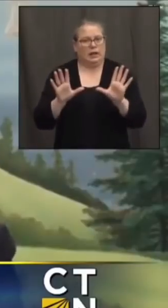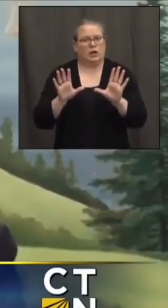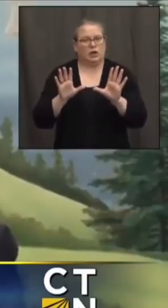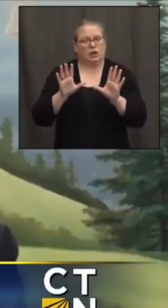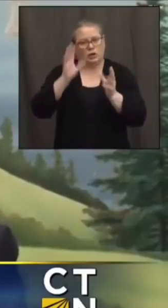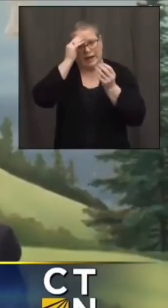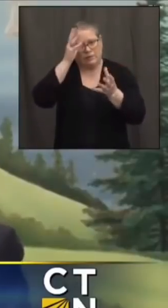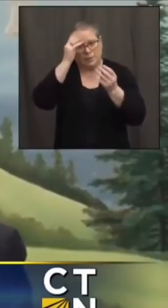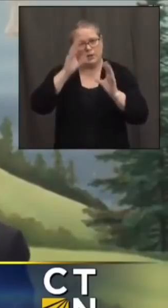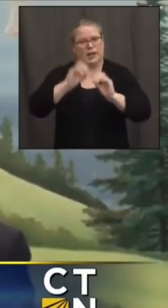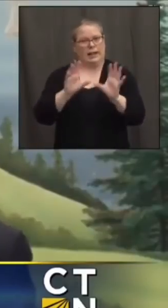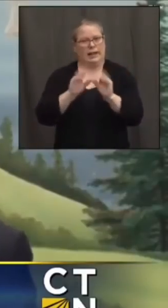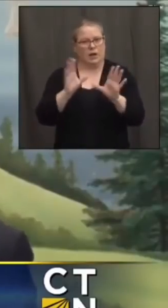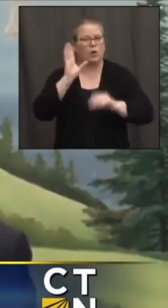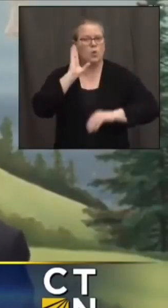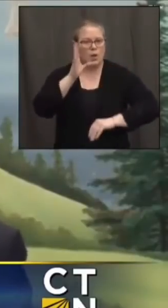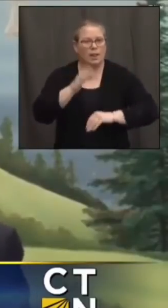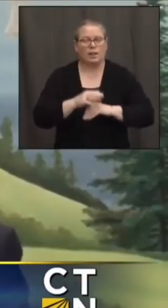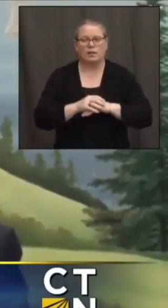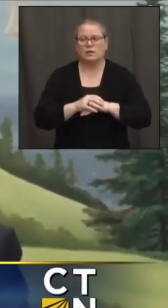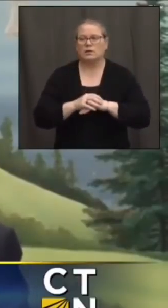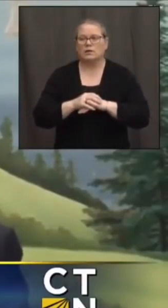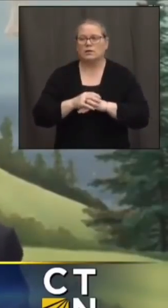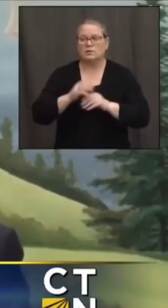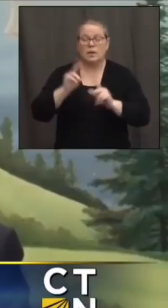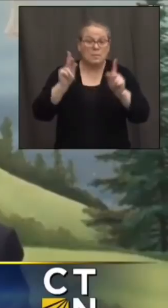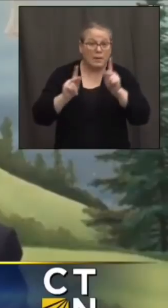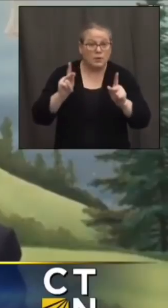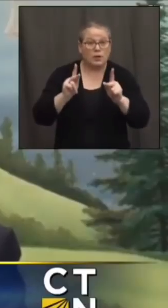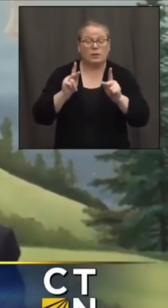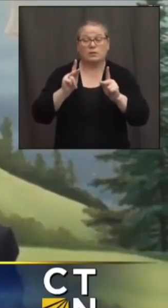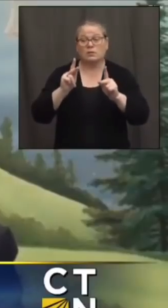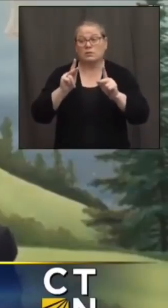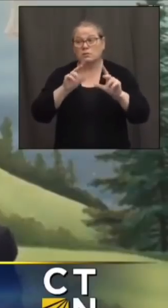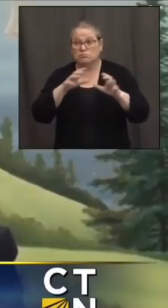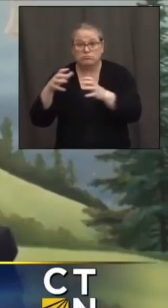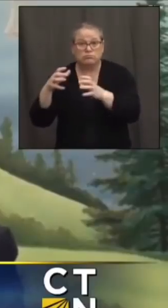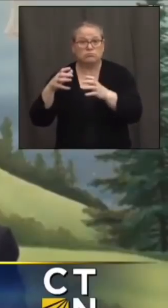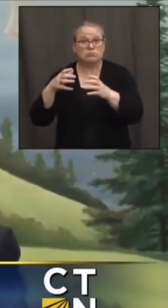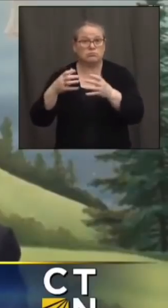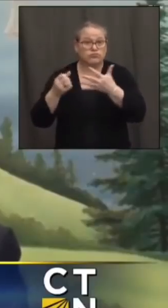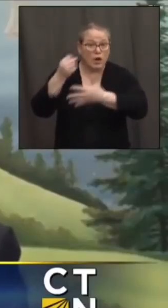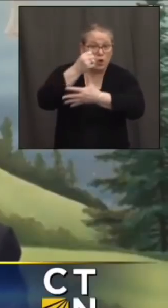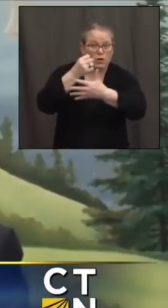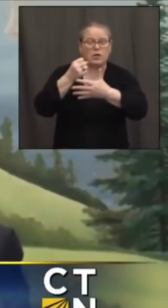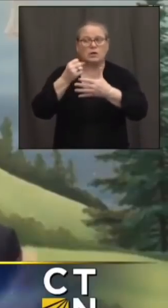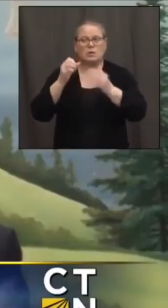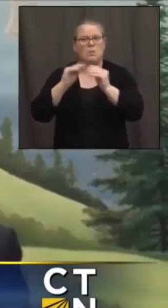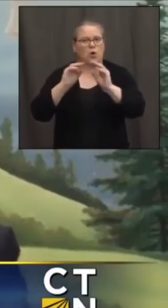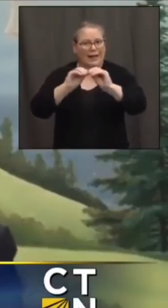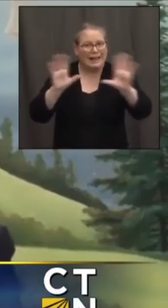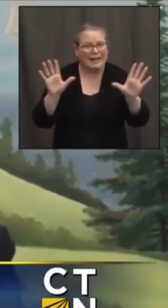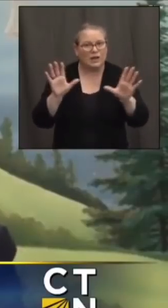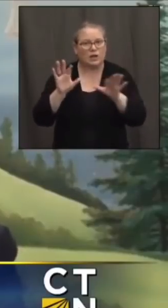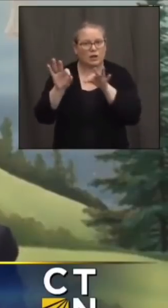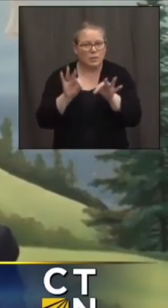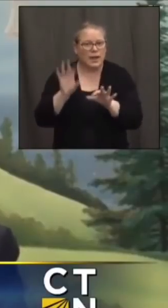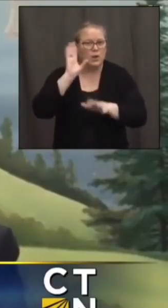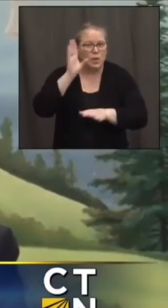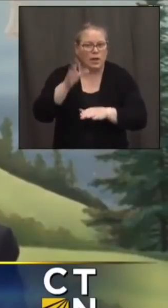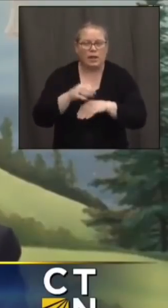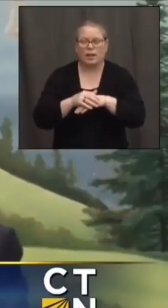in terms of those populations a lot more clarity in terms of uh the vaccinations or at least the um doses as we get those